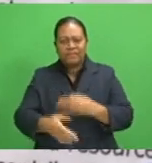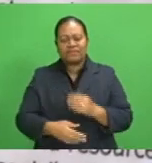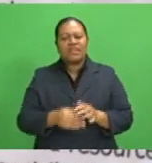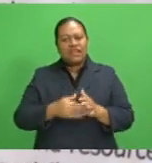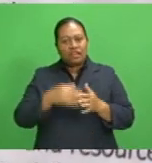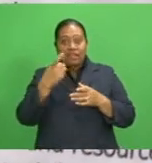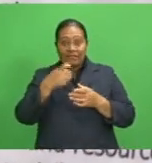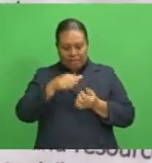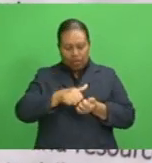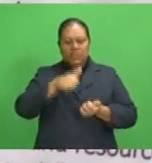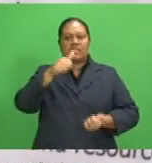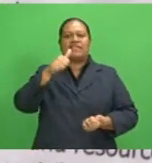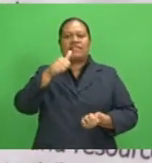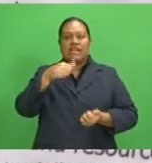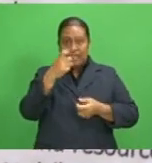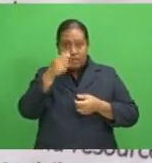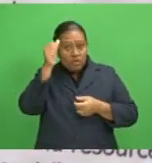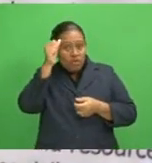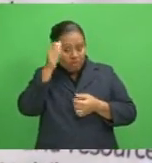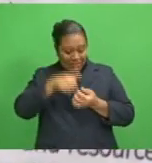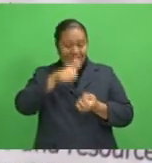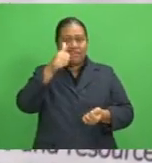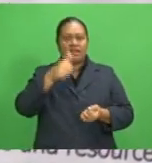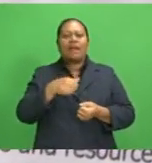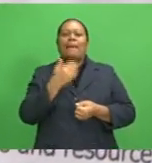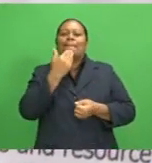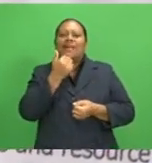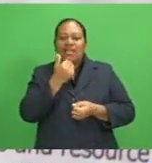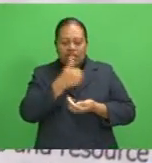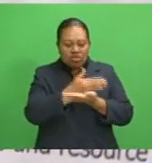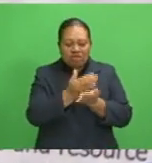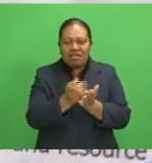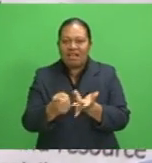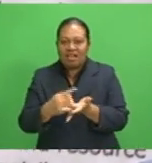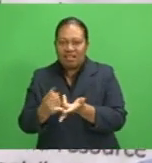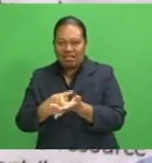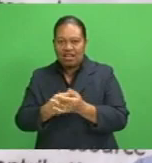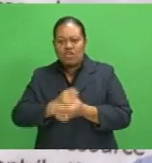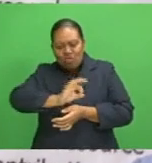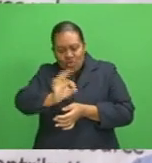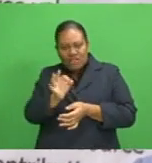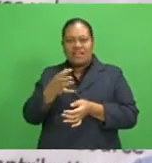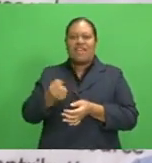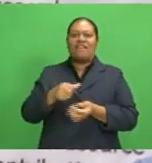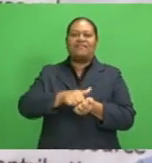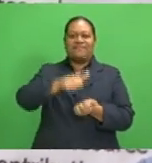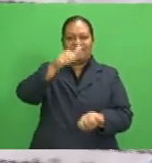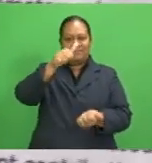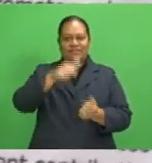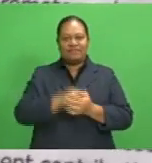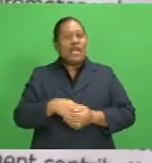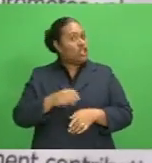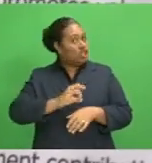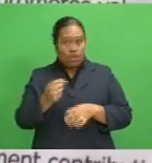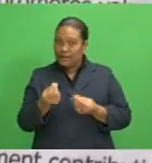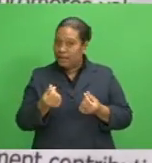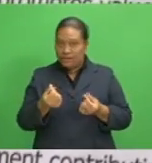certification please share your process with those who are still struggling to get the certification. It is not an easy process.